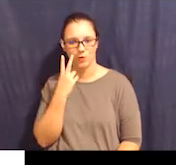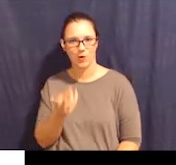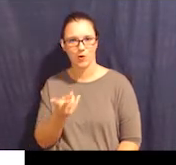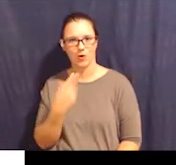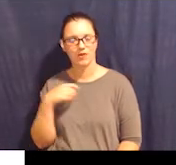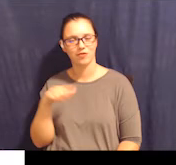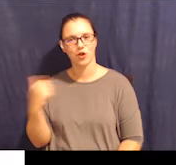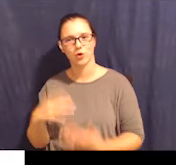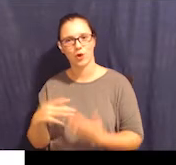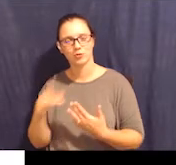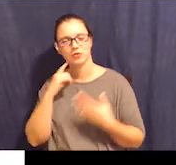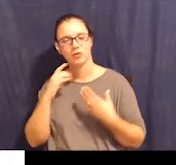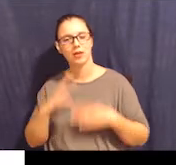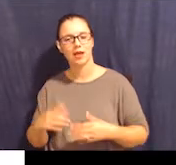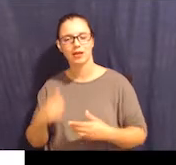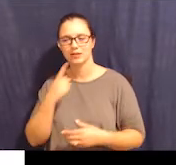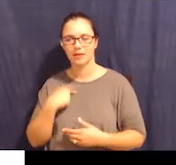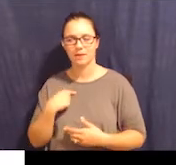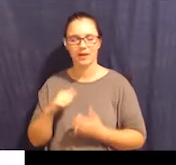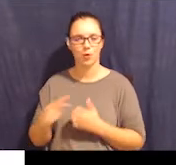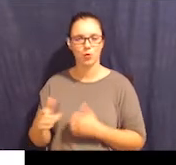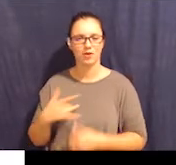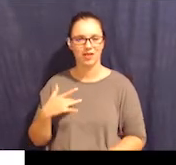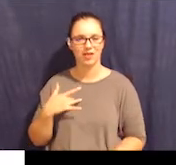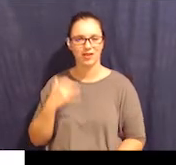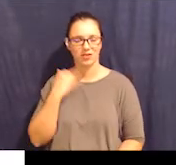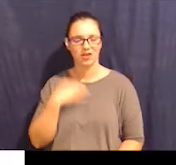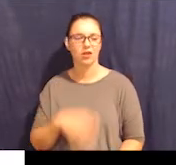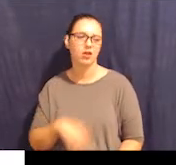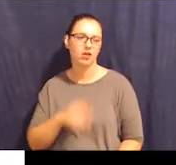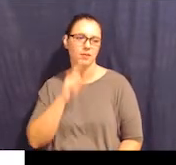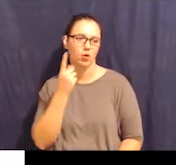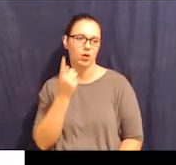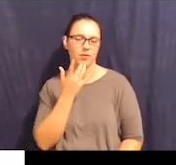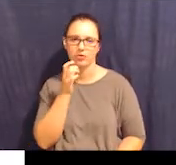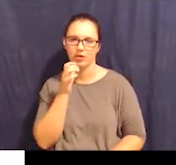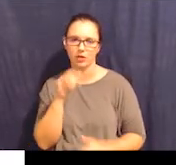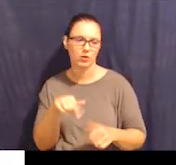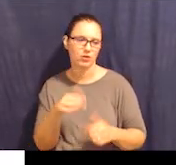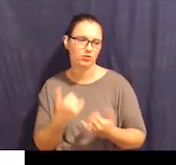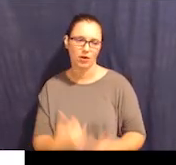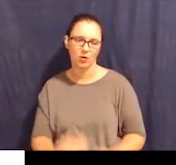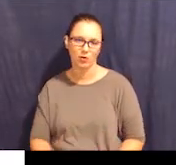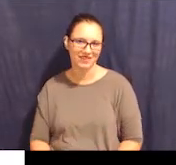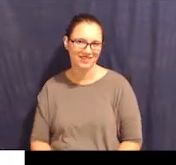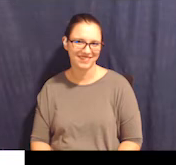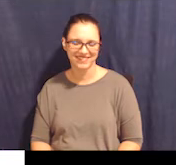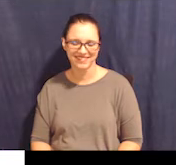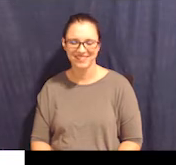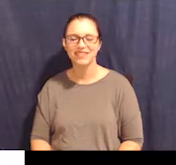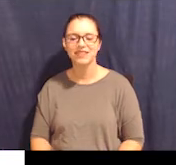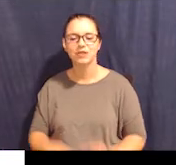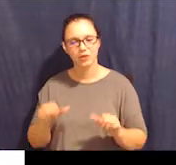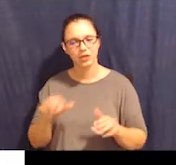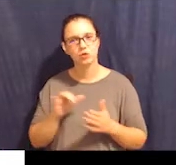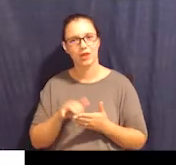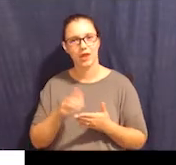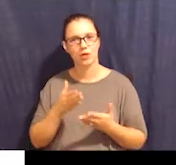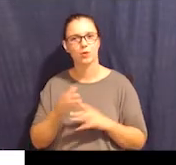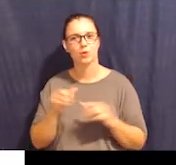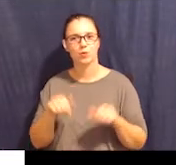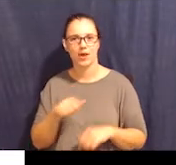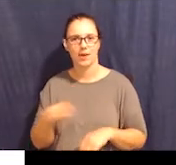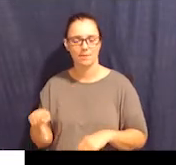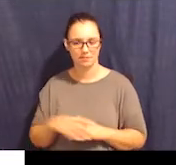boring. I would rather not do this right now. We can do that through this app. I also will note that it's important to tailor